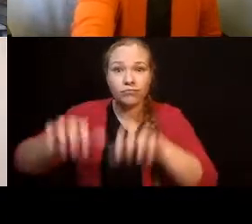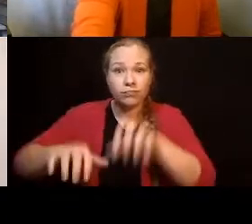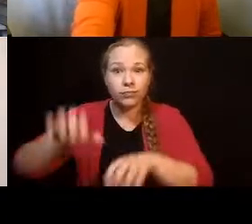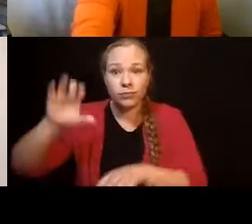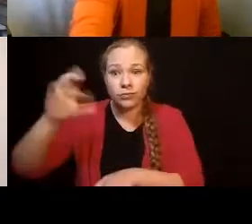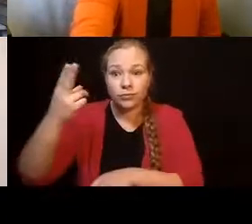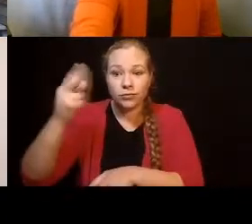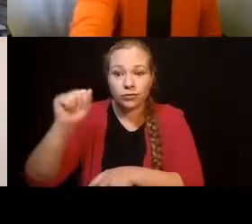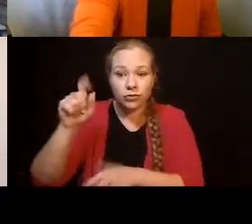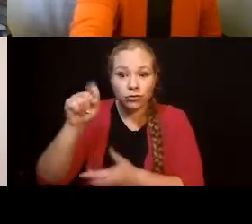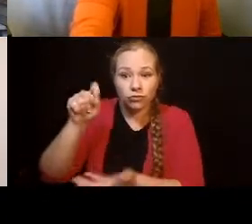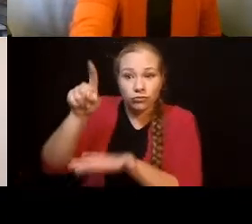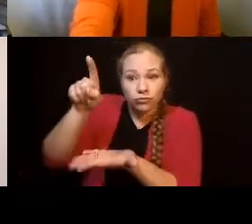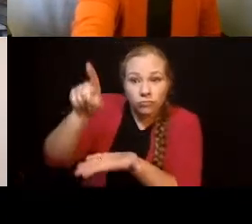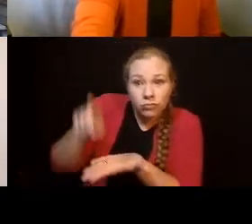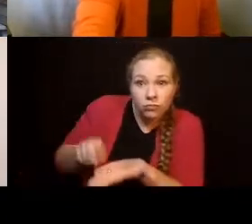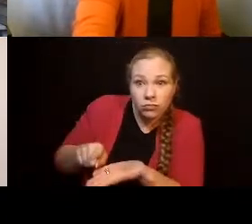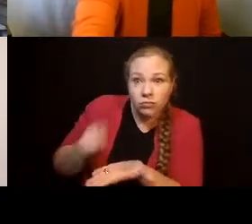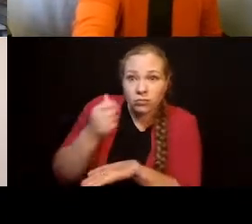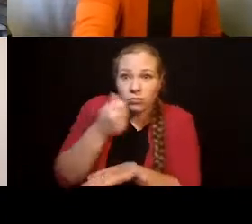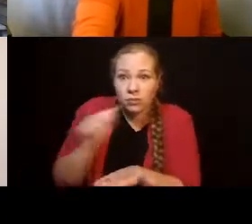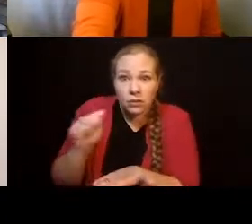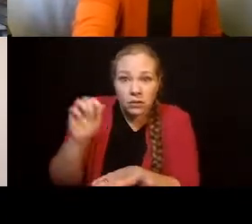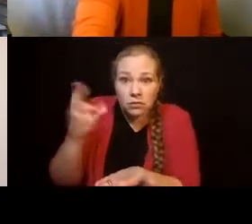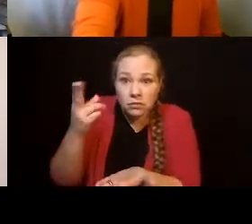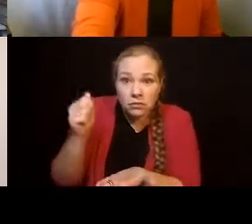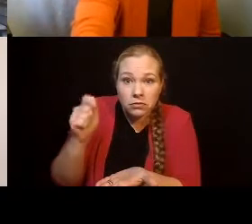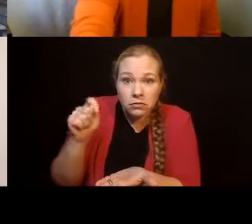the chat and see if there's any questions there.